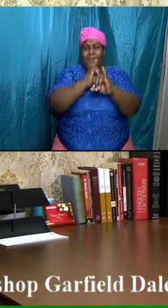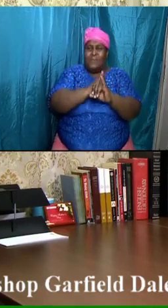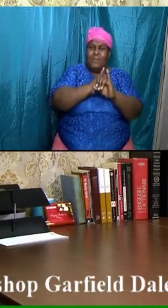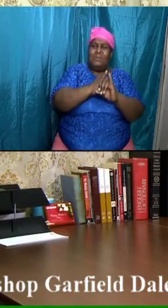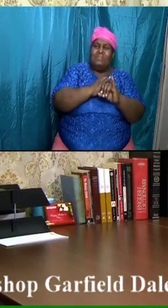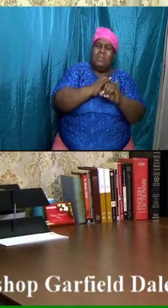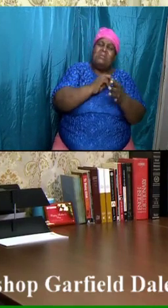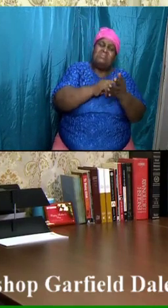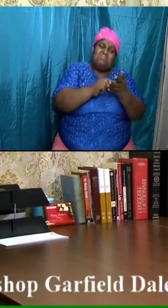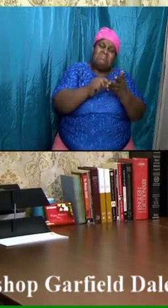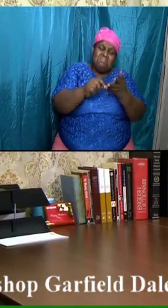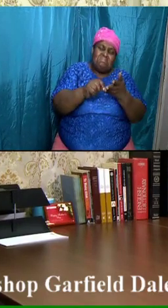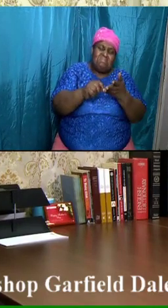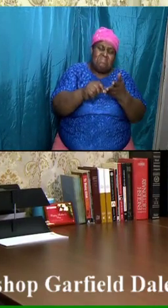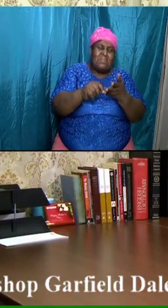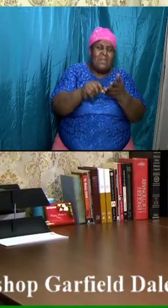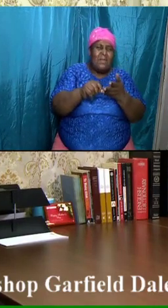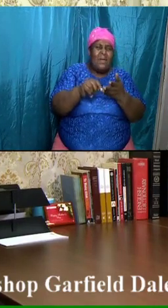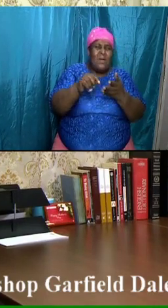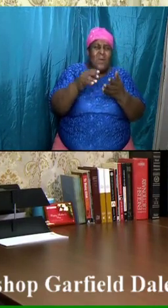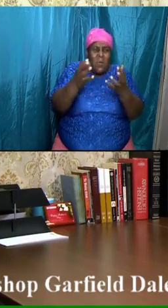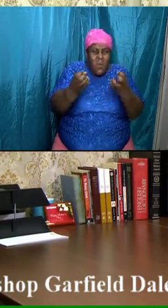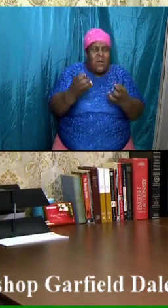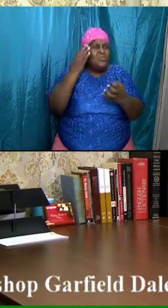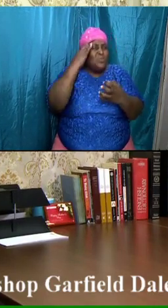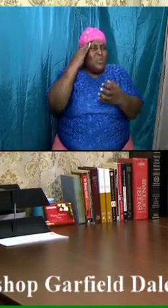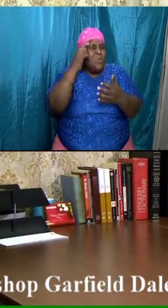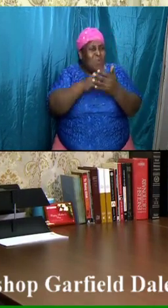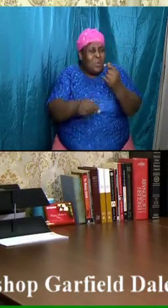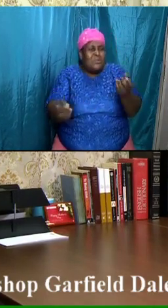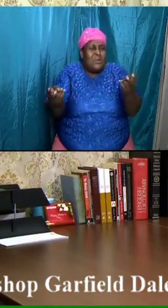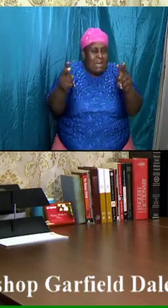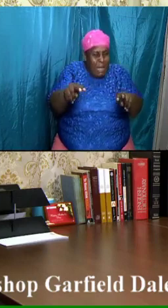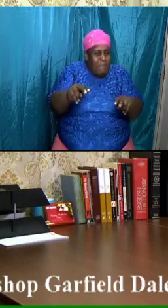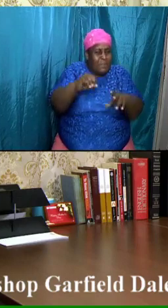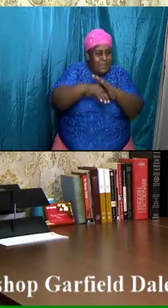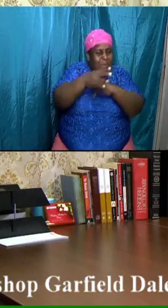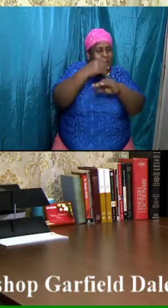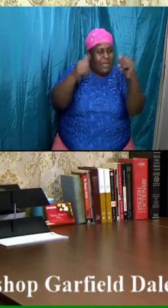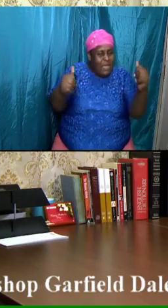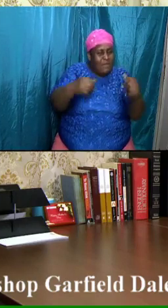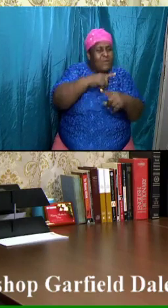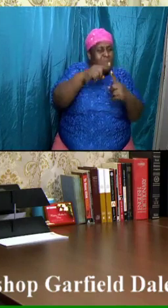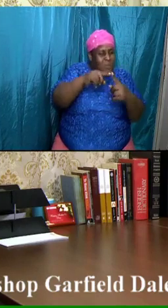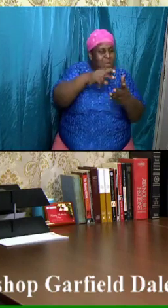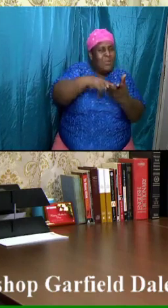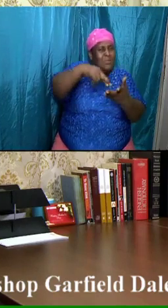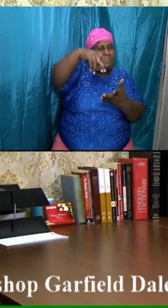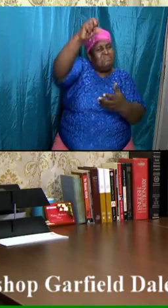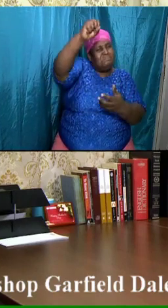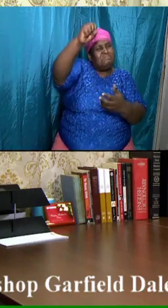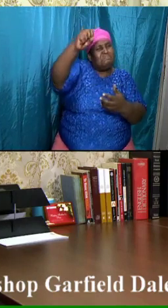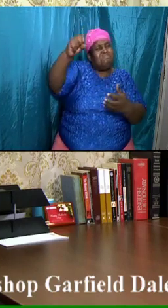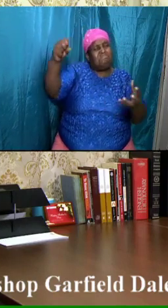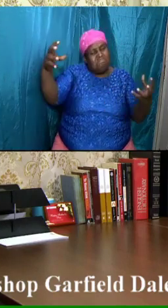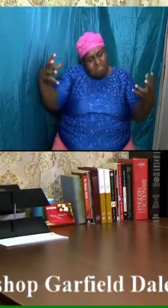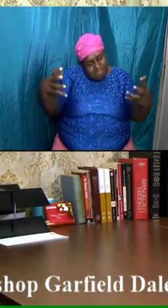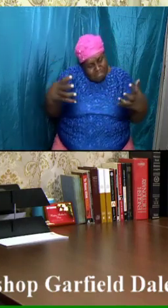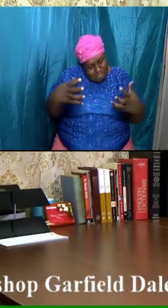find out what is going to happen in heaven when we are raptured they call nation